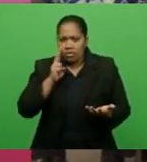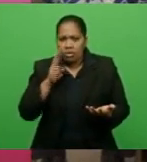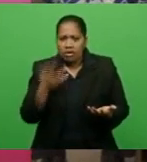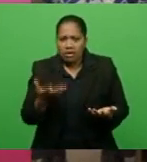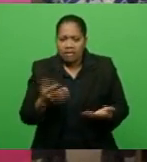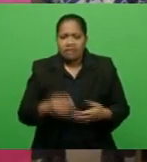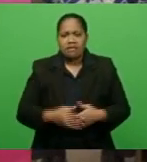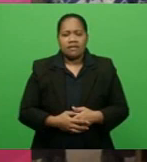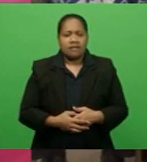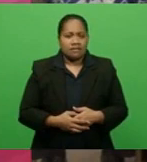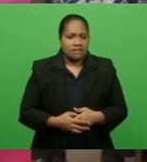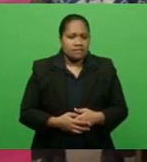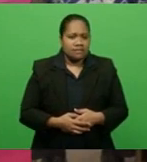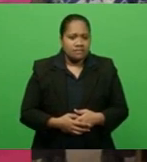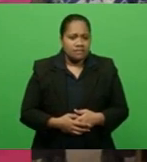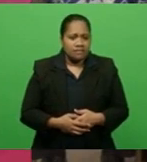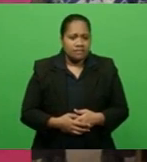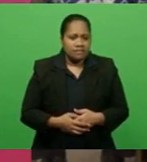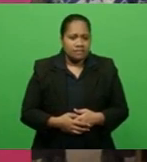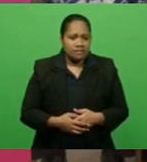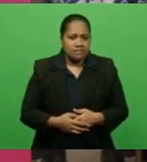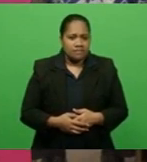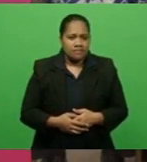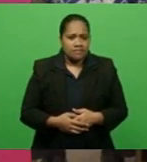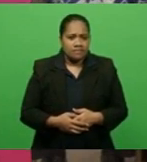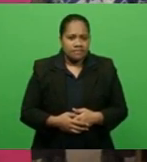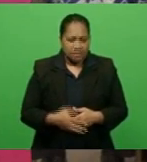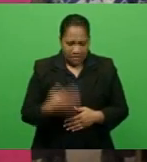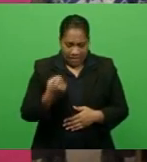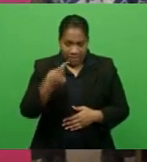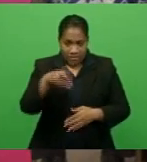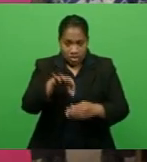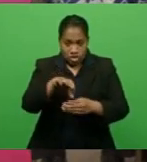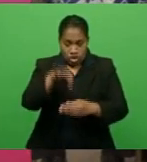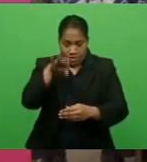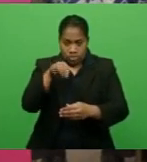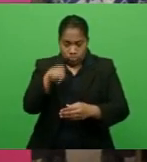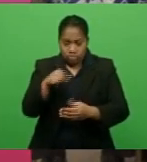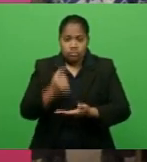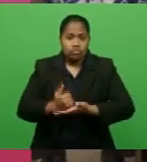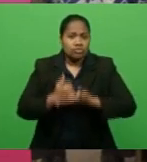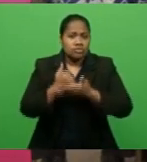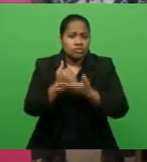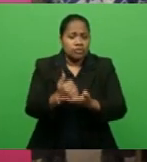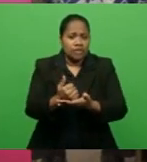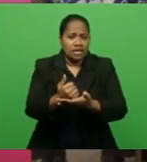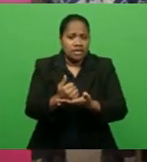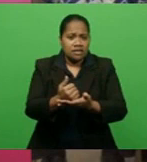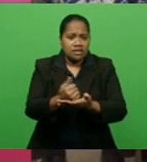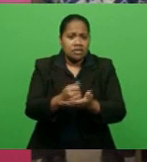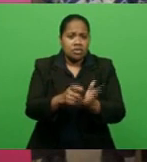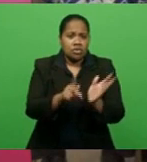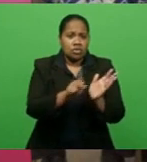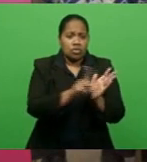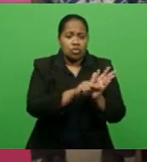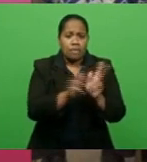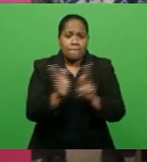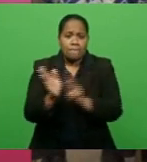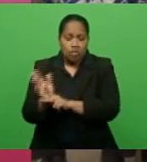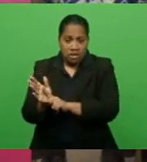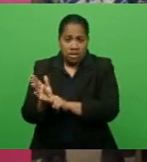nomination to support Kumbuna. But for me, as an